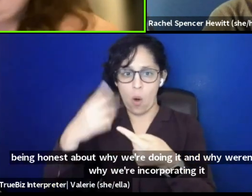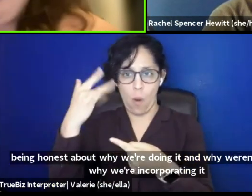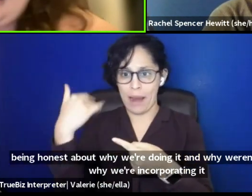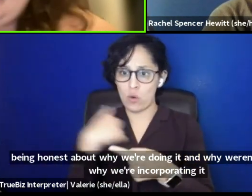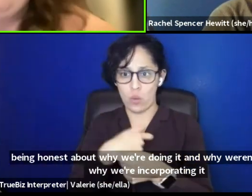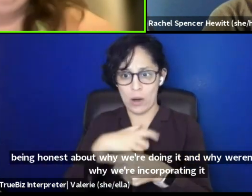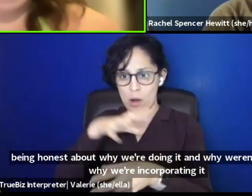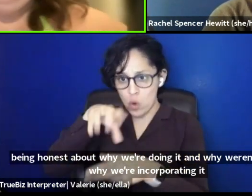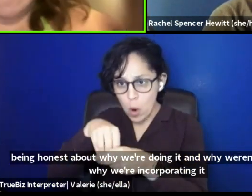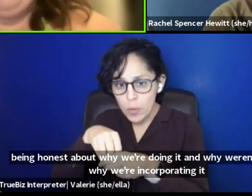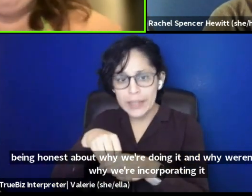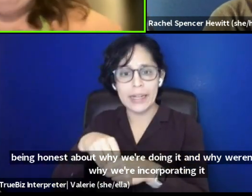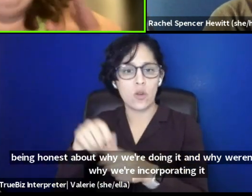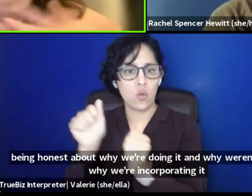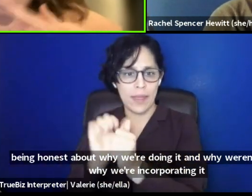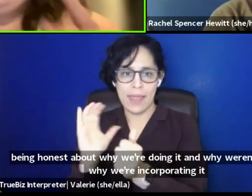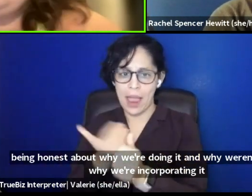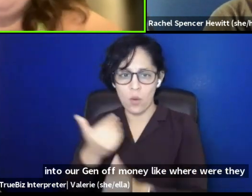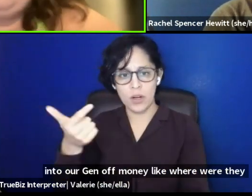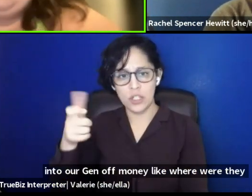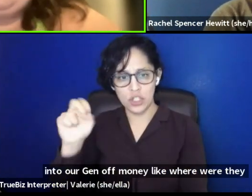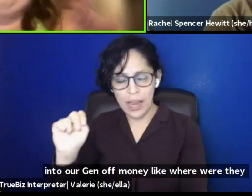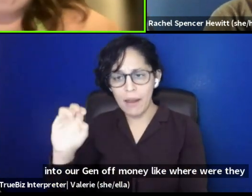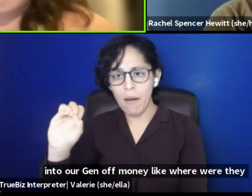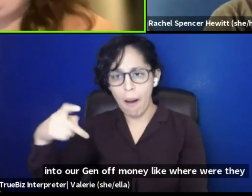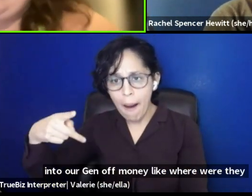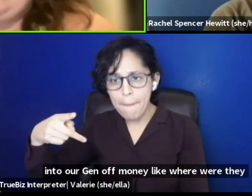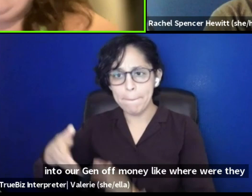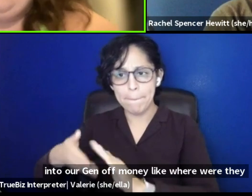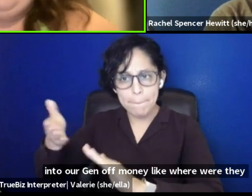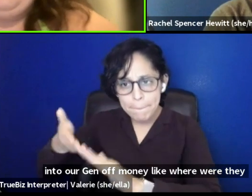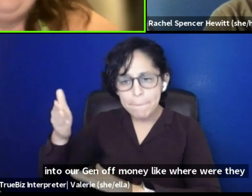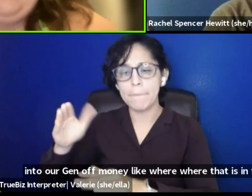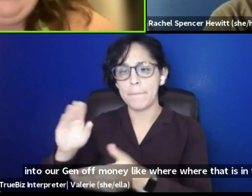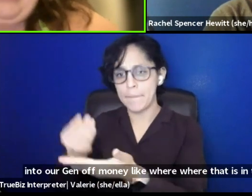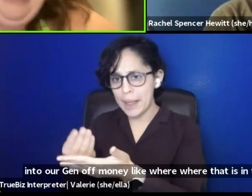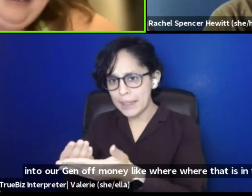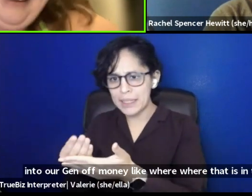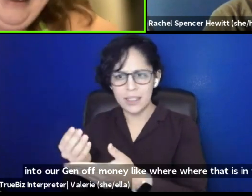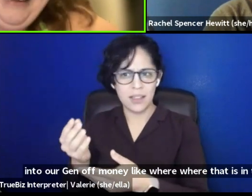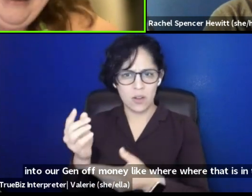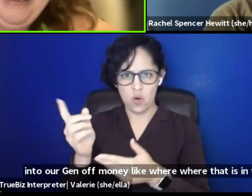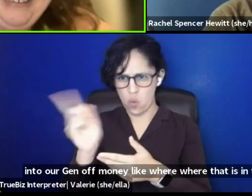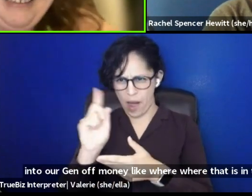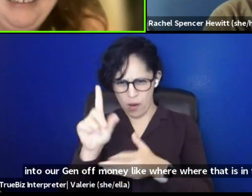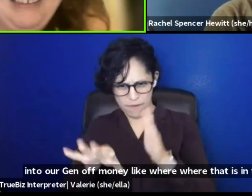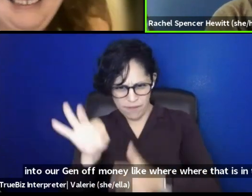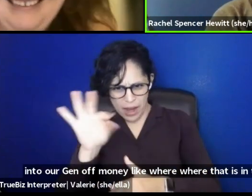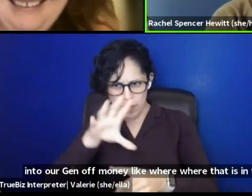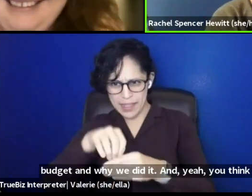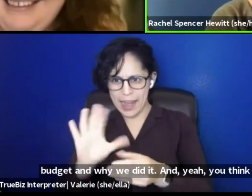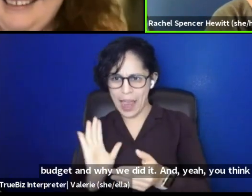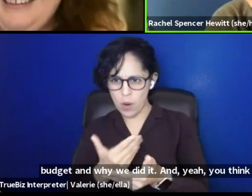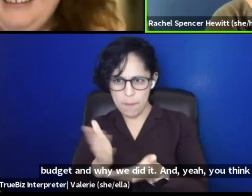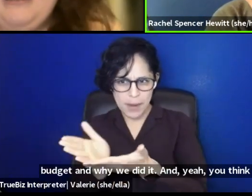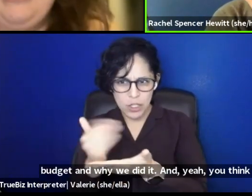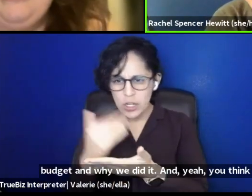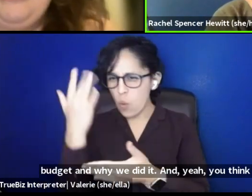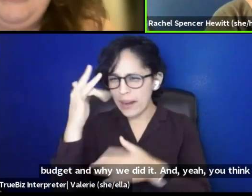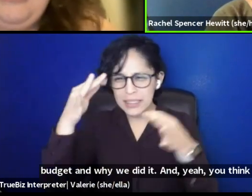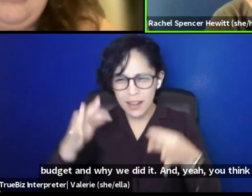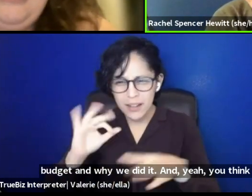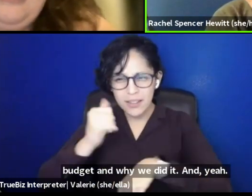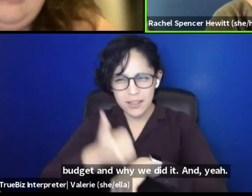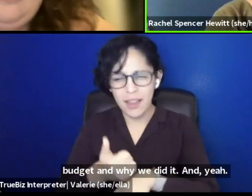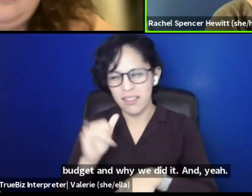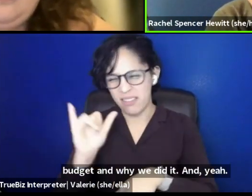into our gen-op money, like where, where that is in the budget and why we did it. And yeah. Do you think that, um, it would